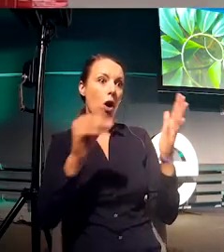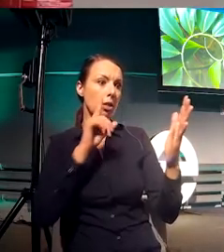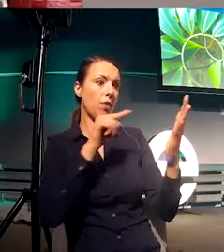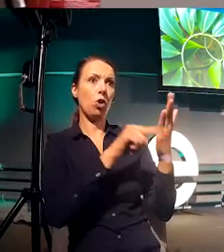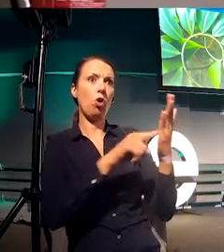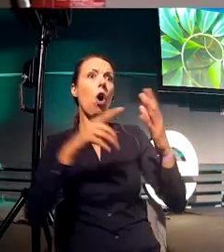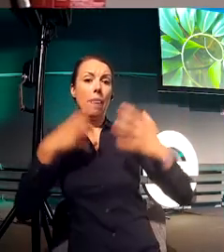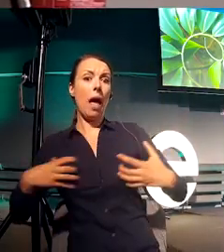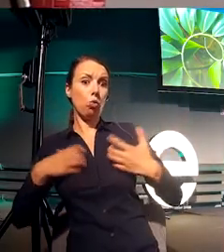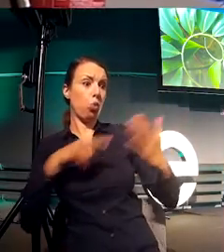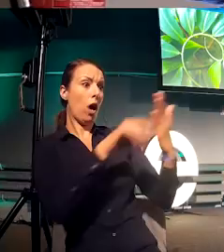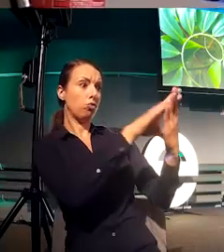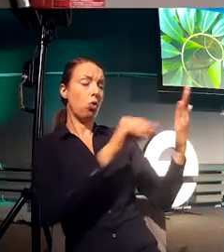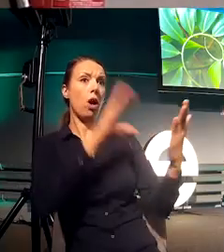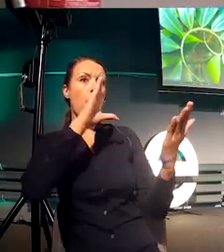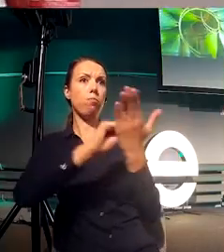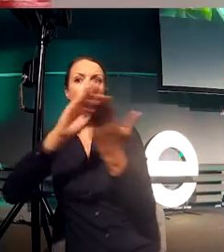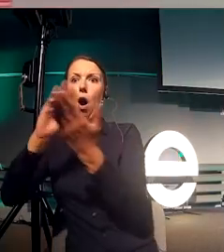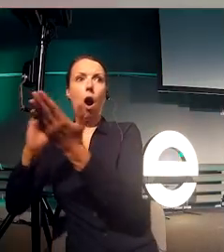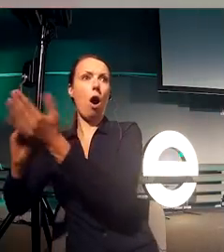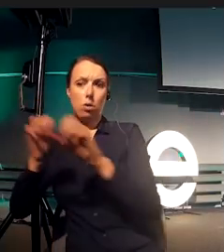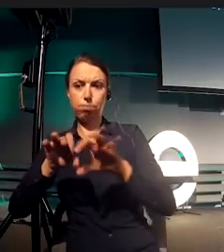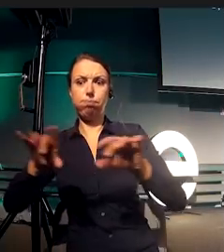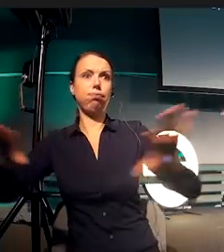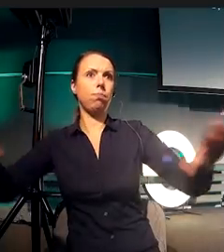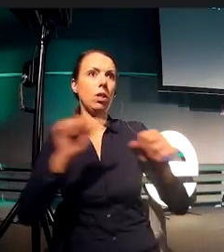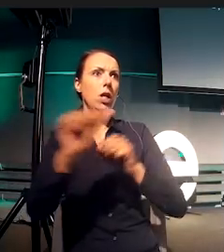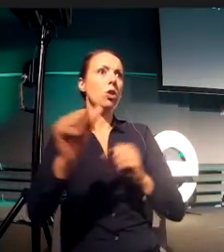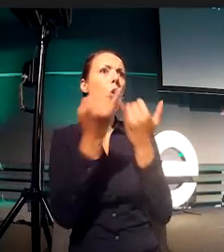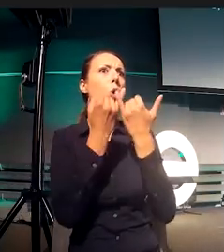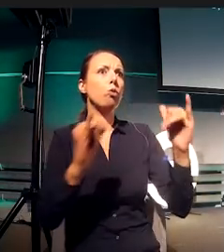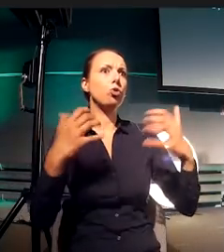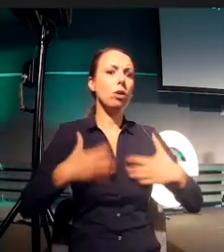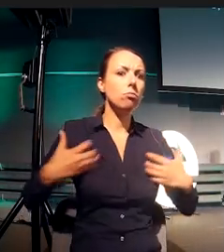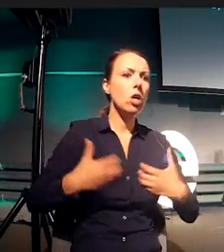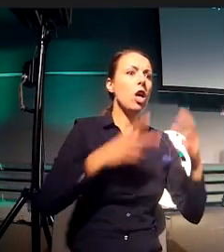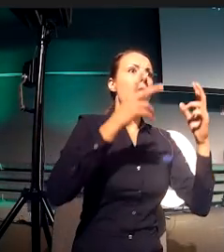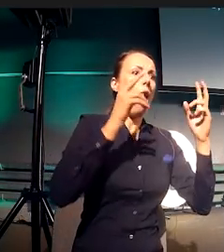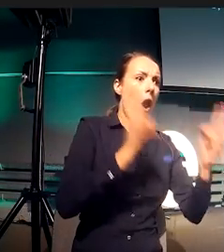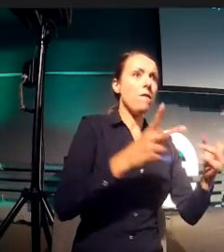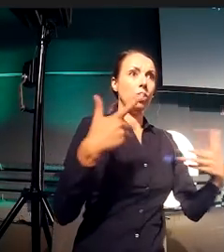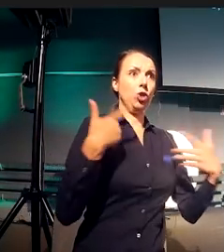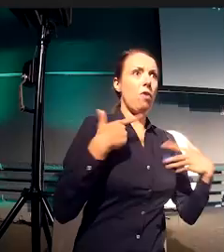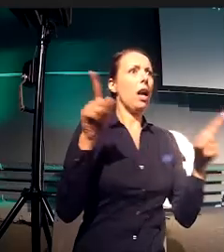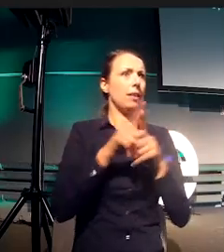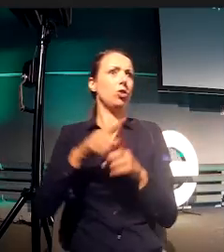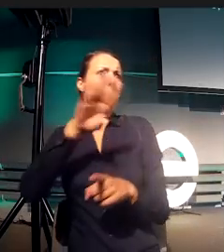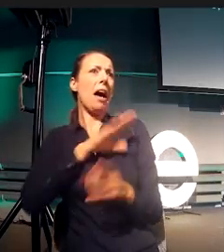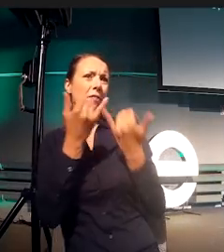across the world. And that really fascinated me. When you take this and you